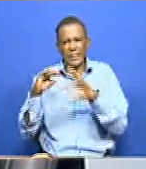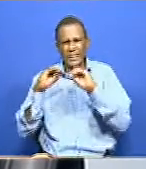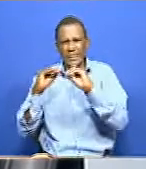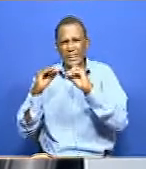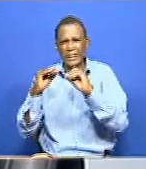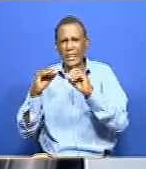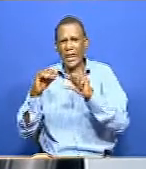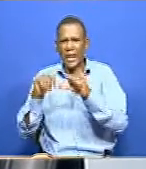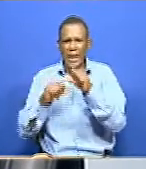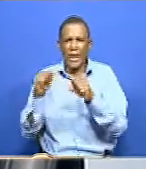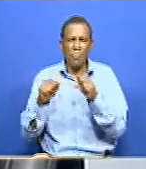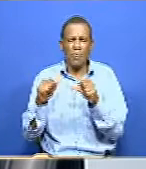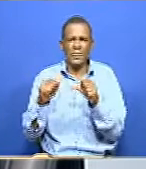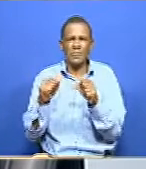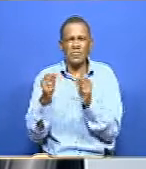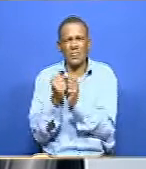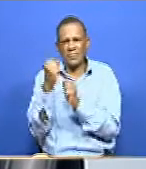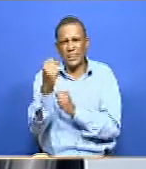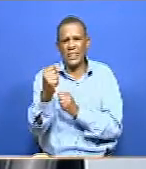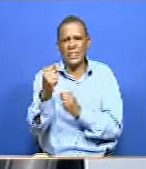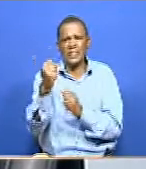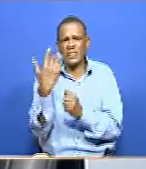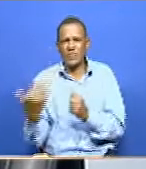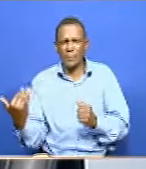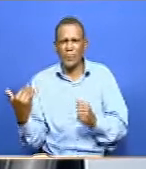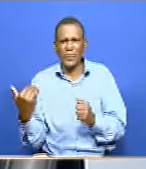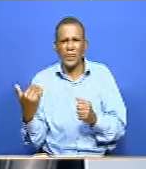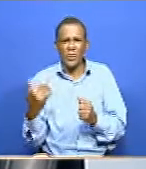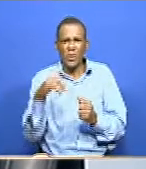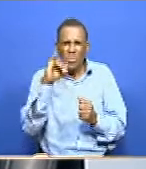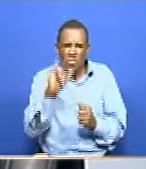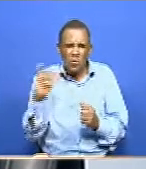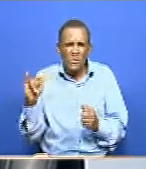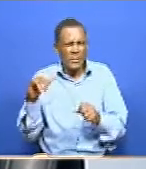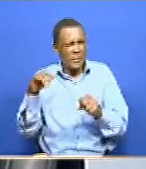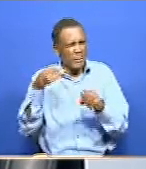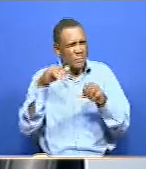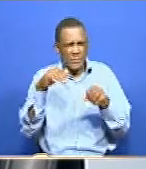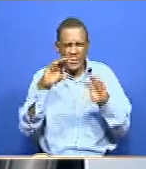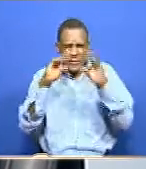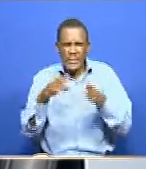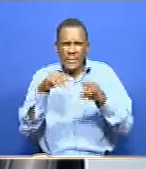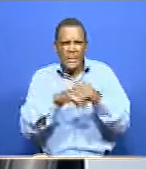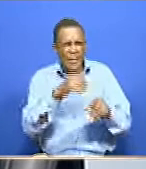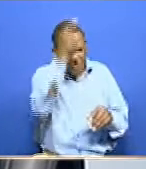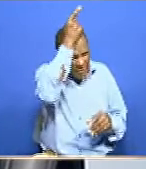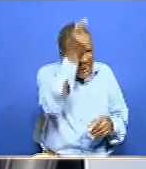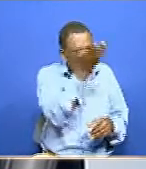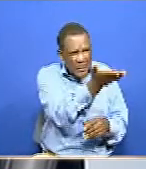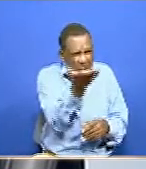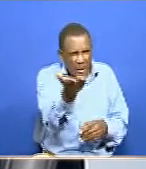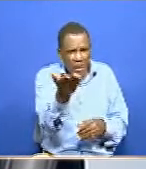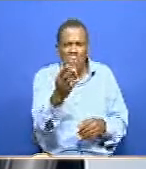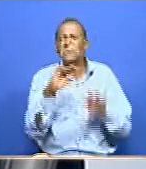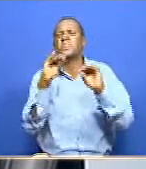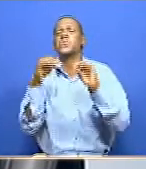safely, 15 students. Question is, those teachers within those community areas, whom are they likely to teach?